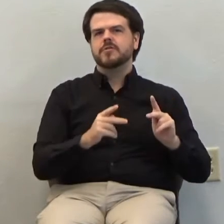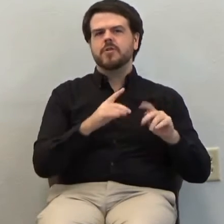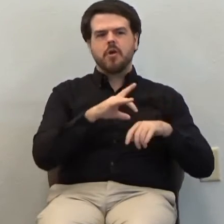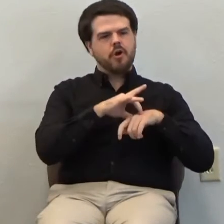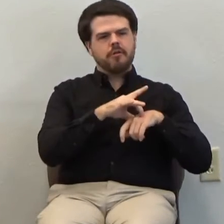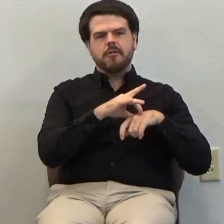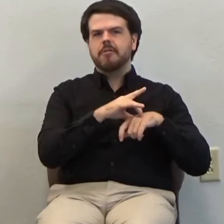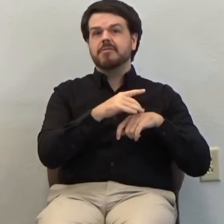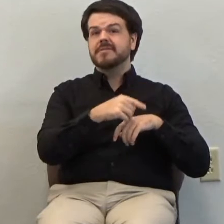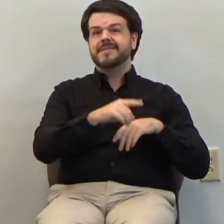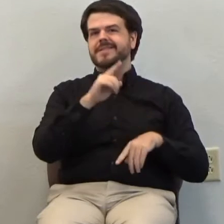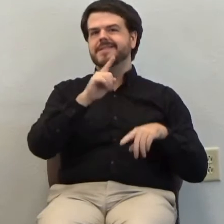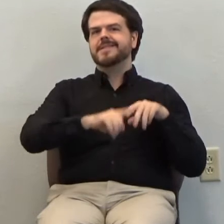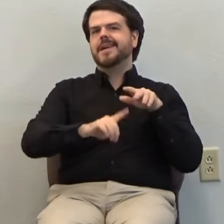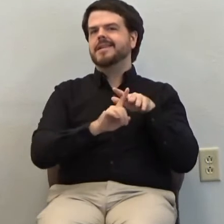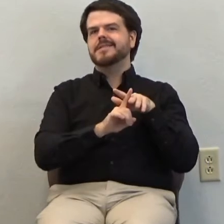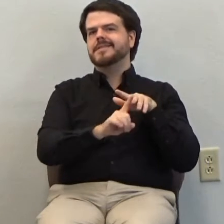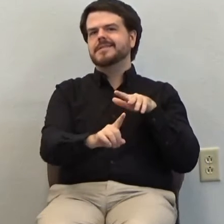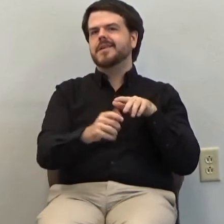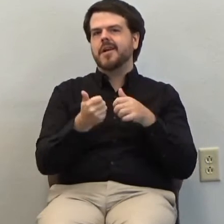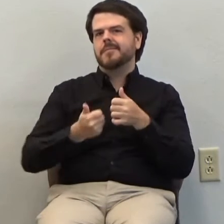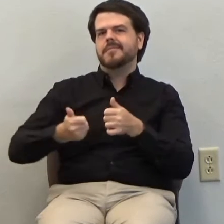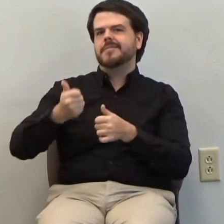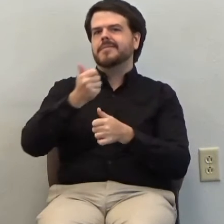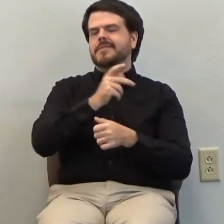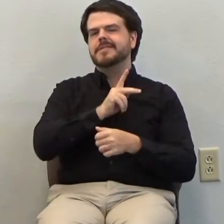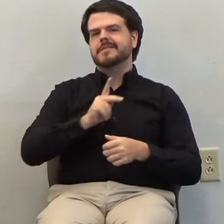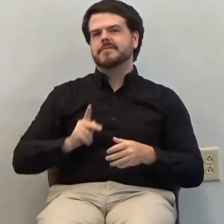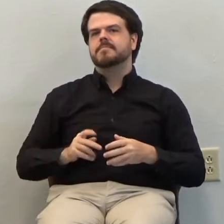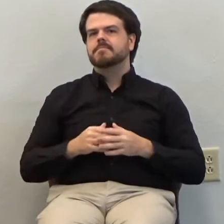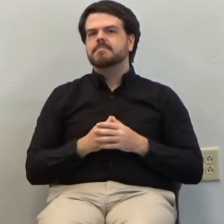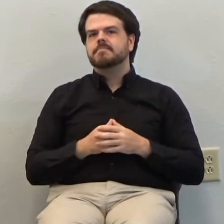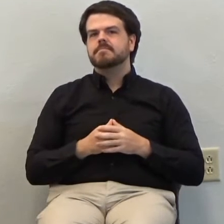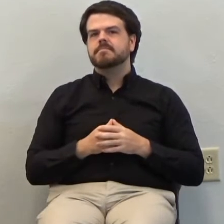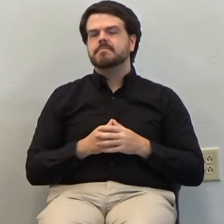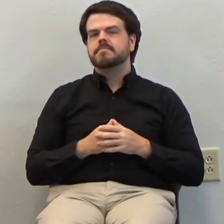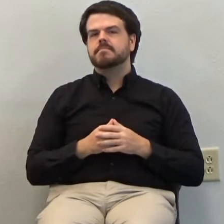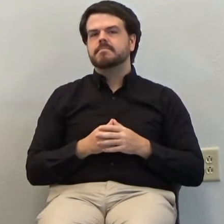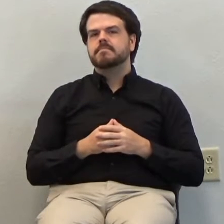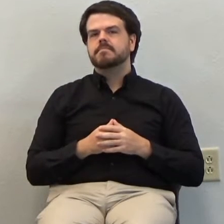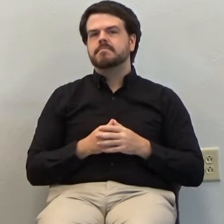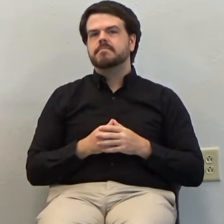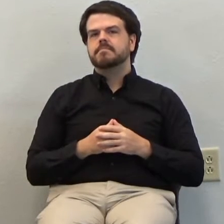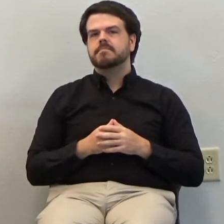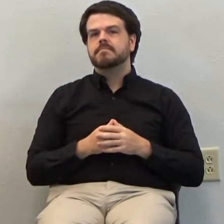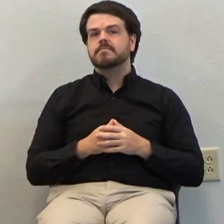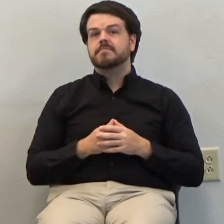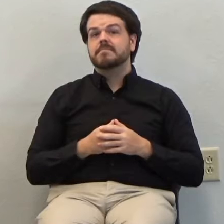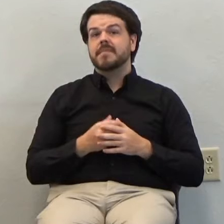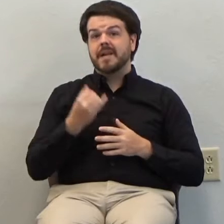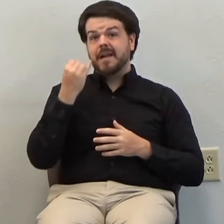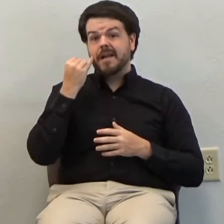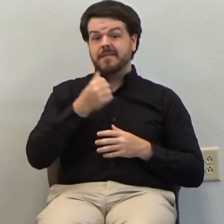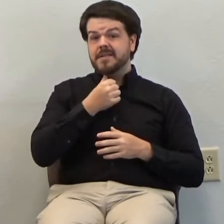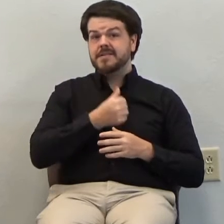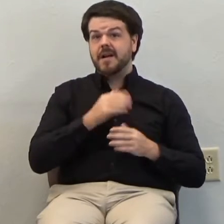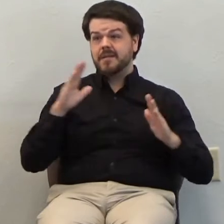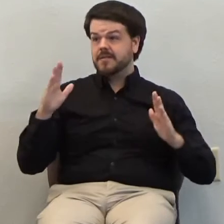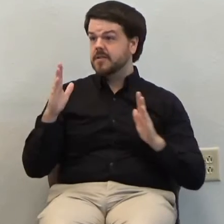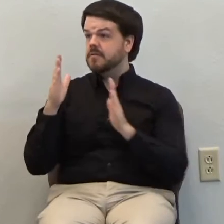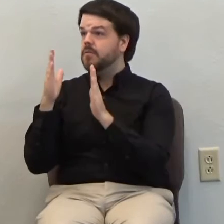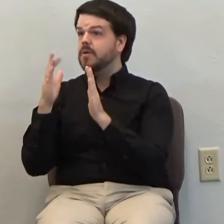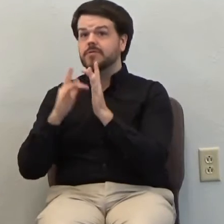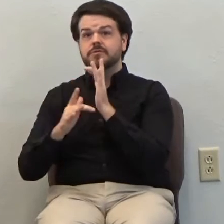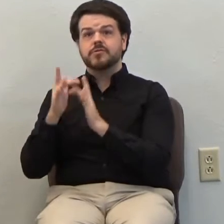cannot escape him if he doesn't confront us in life, then he will